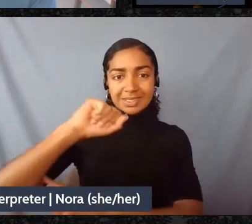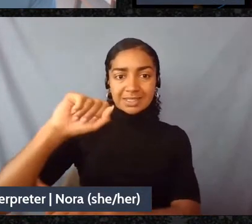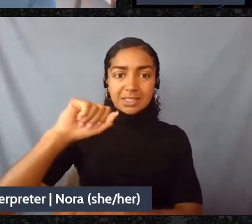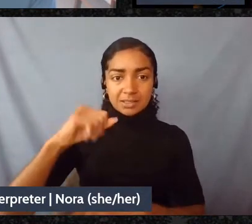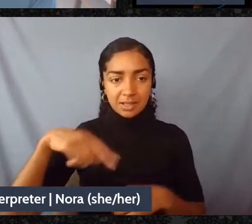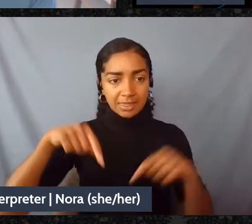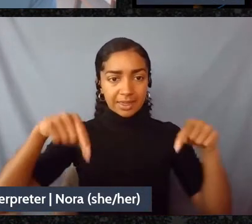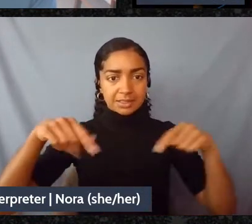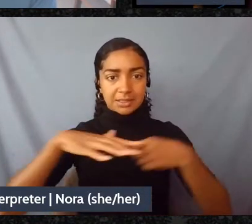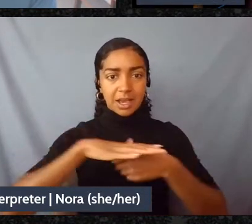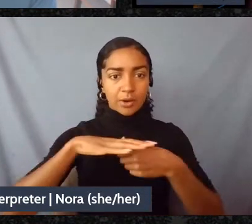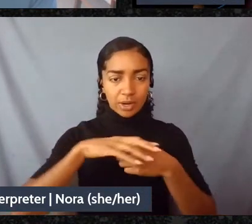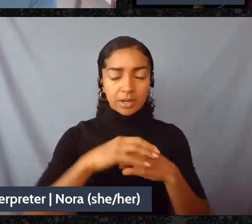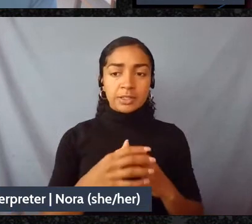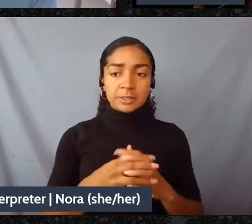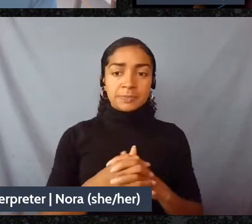area.